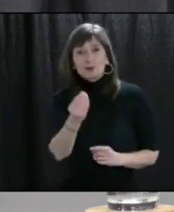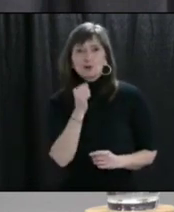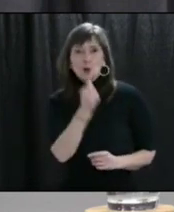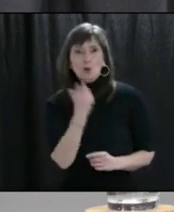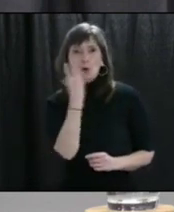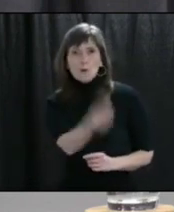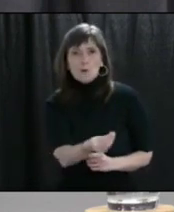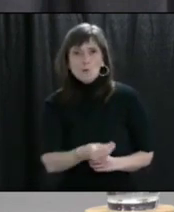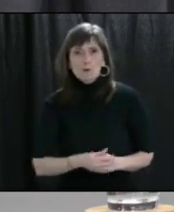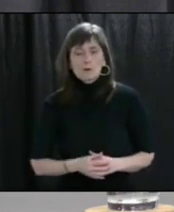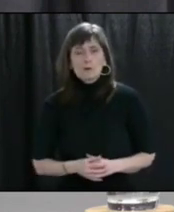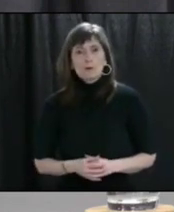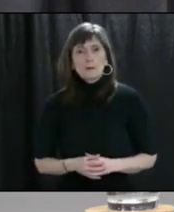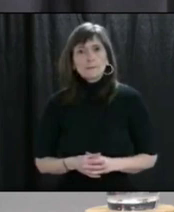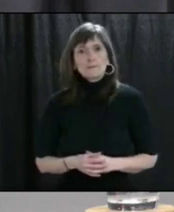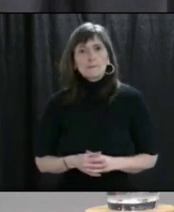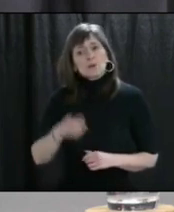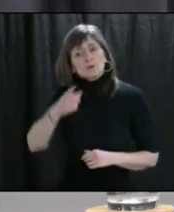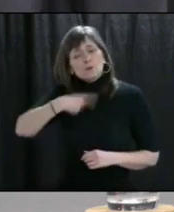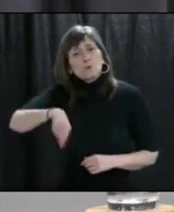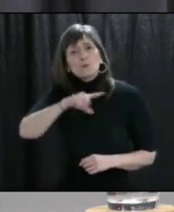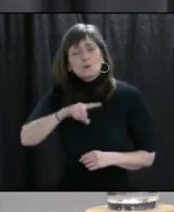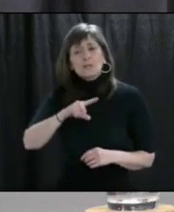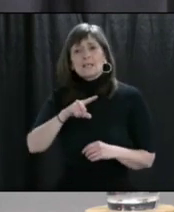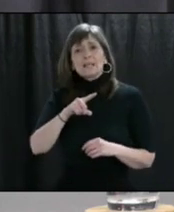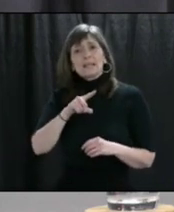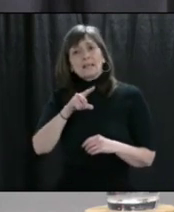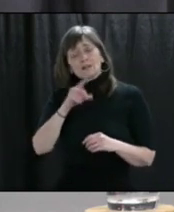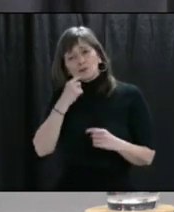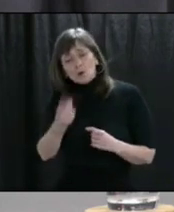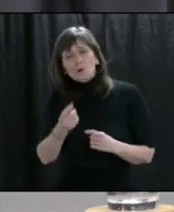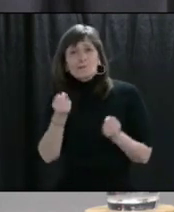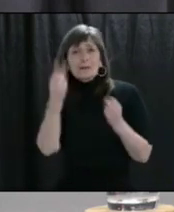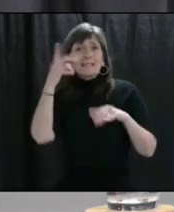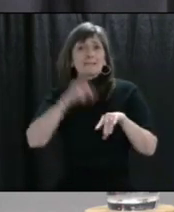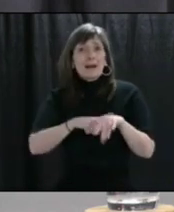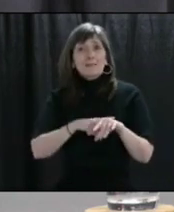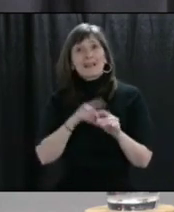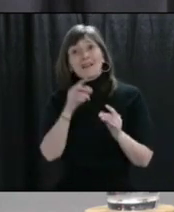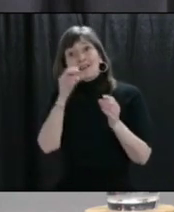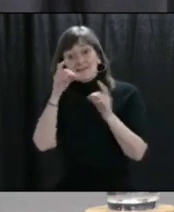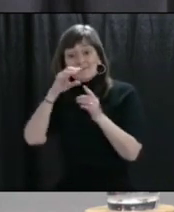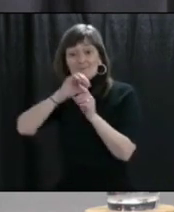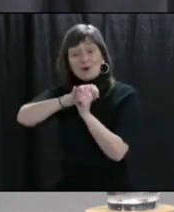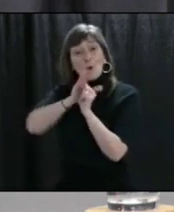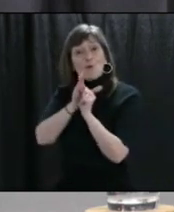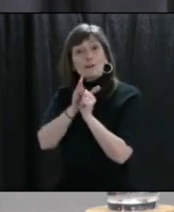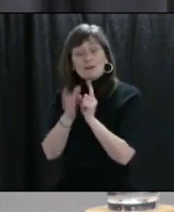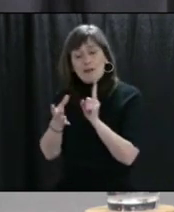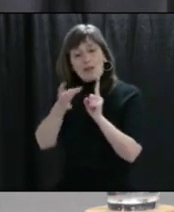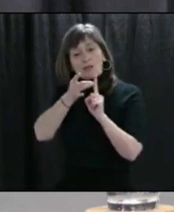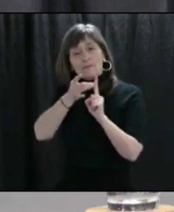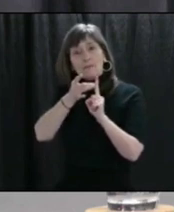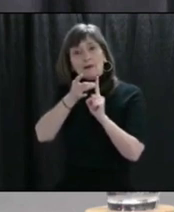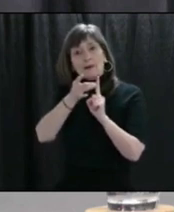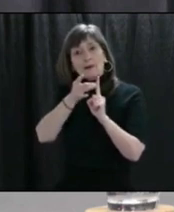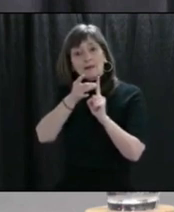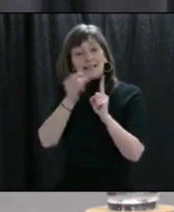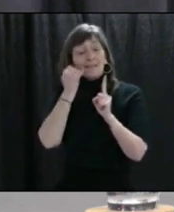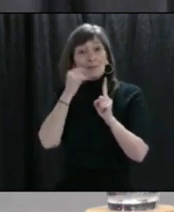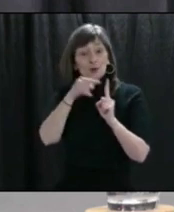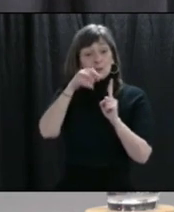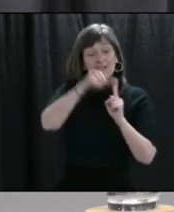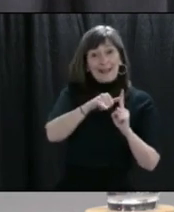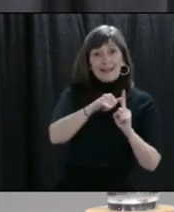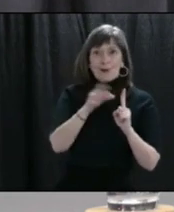I have said before, this virus cannot move without you. If you do not move, it cannot move. It cannot spread.